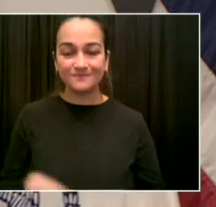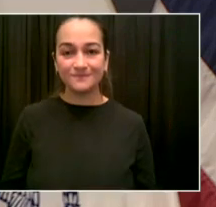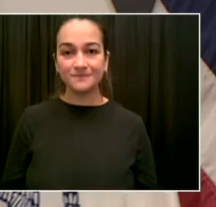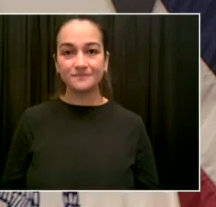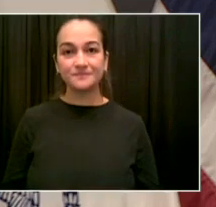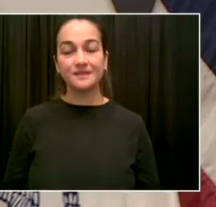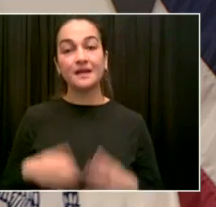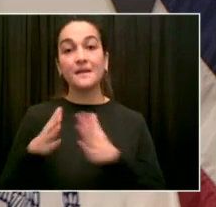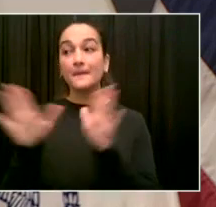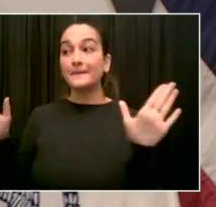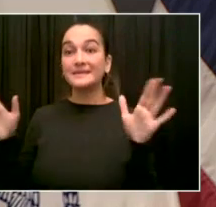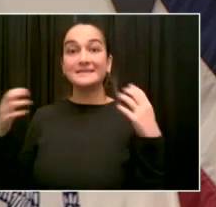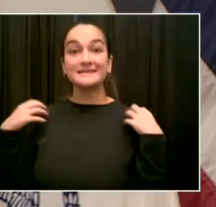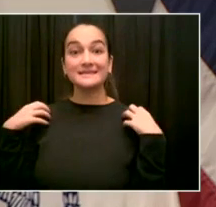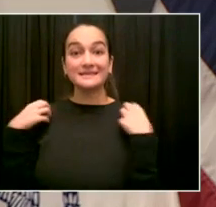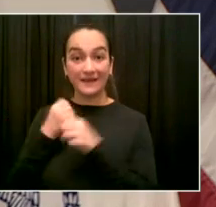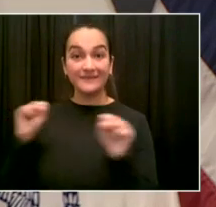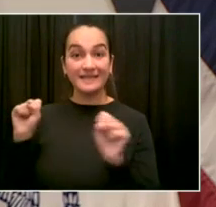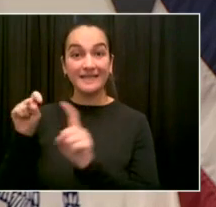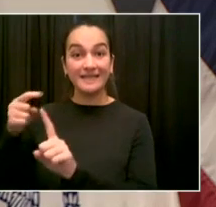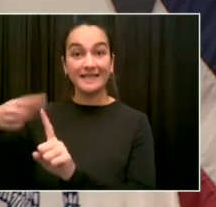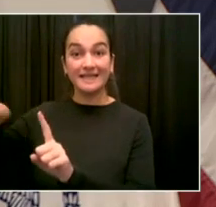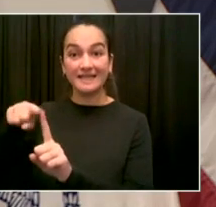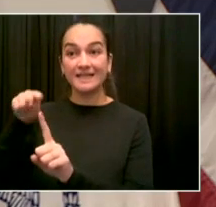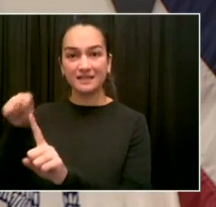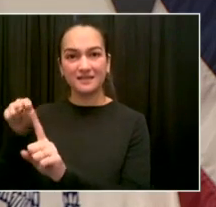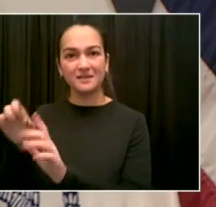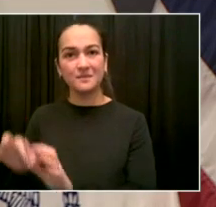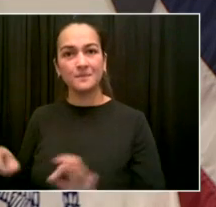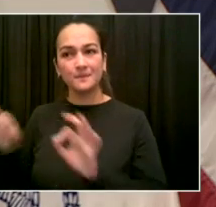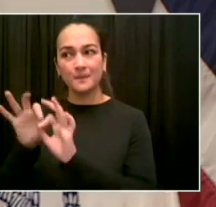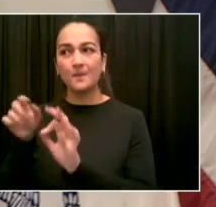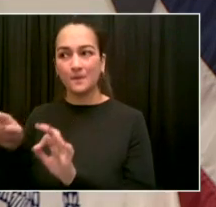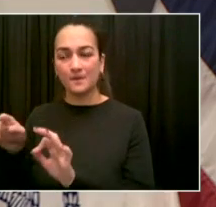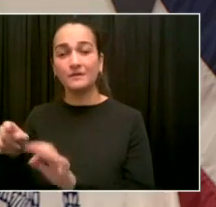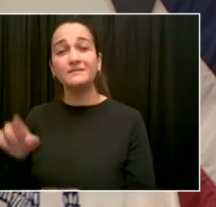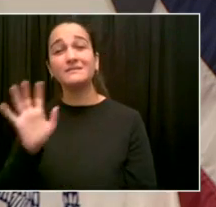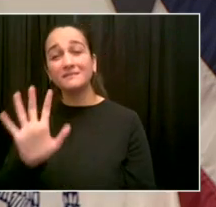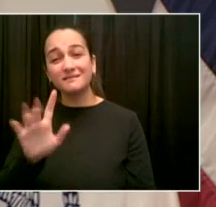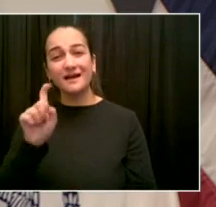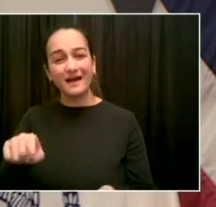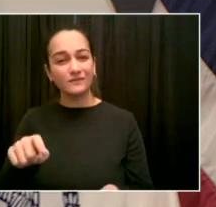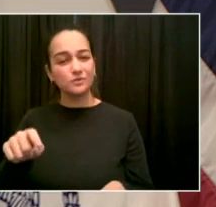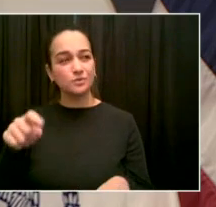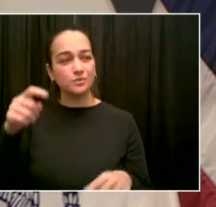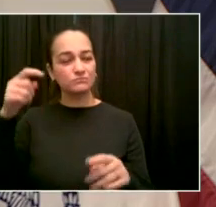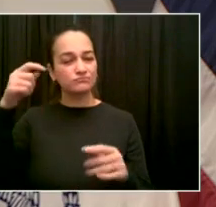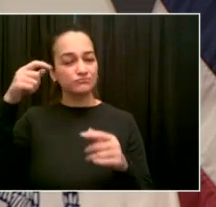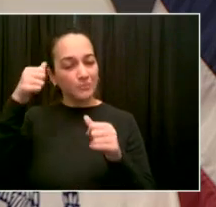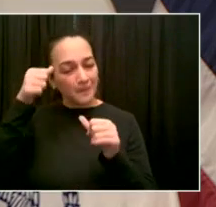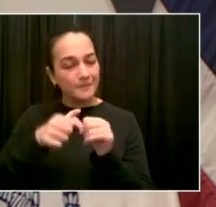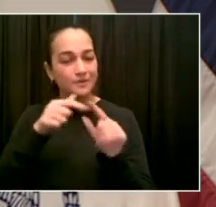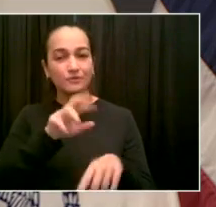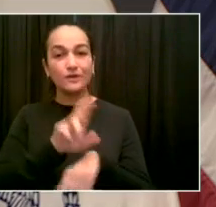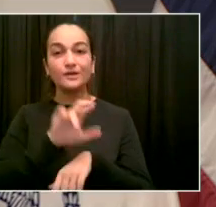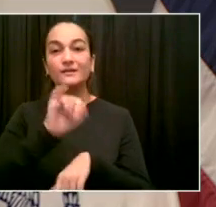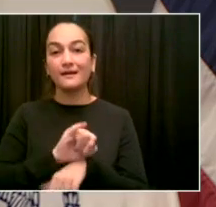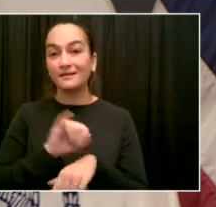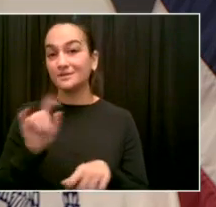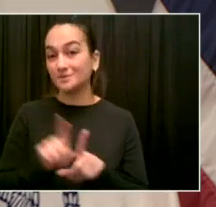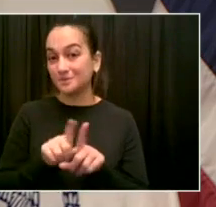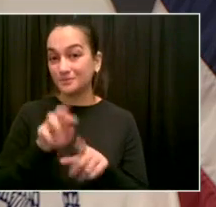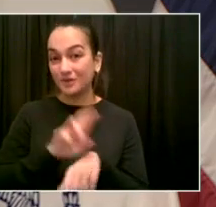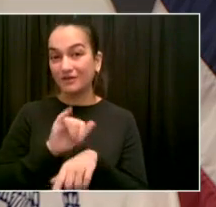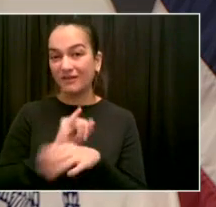Rikers Island for both our inmates and our officers. And the key is to reduce population now. That effort continues